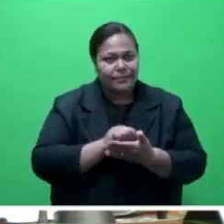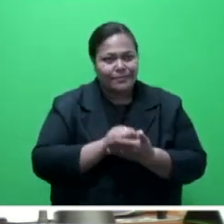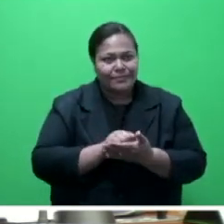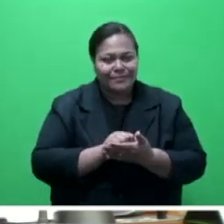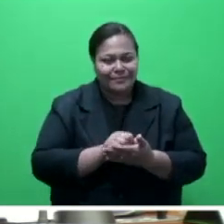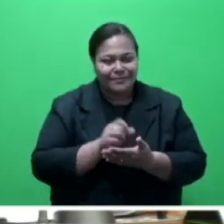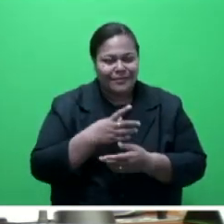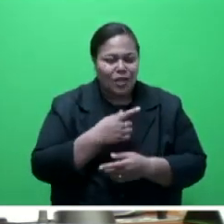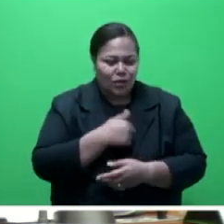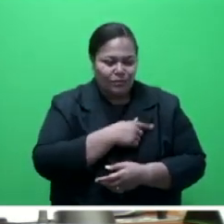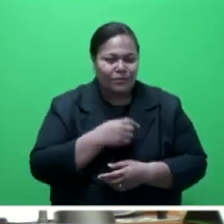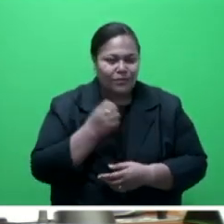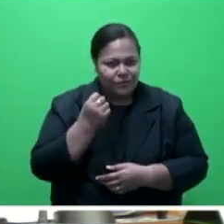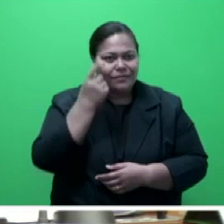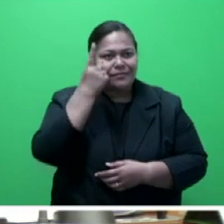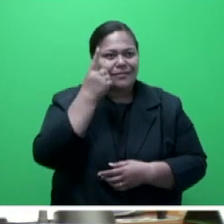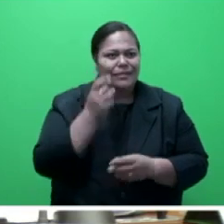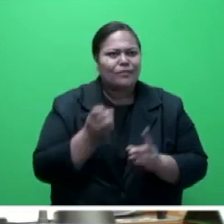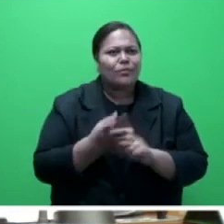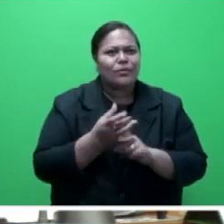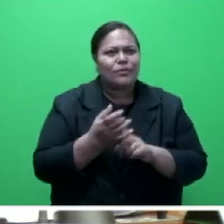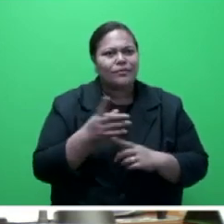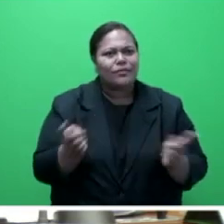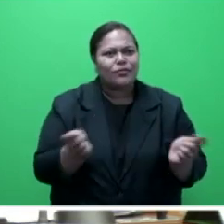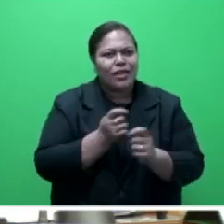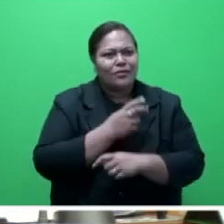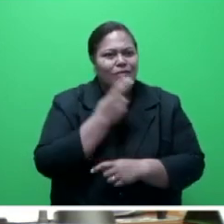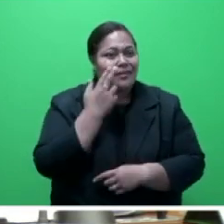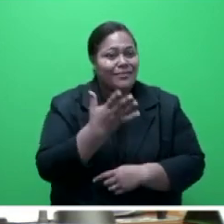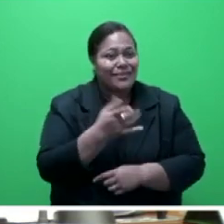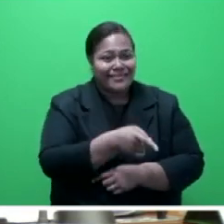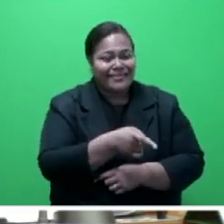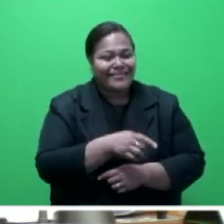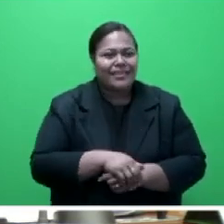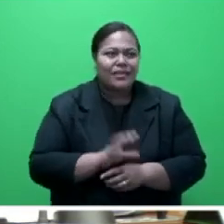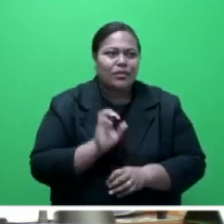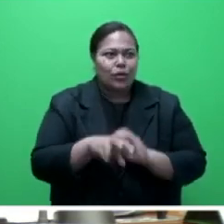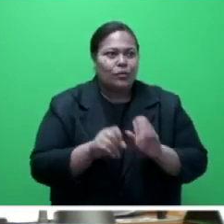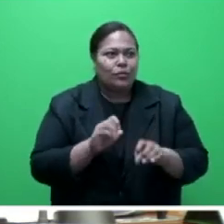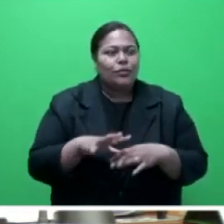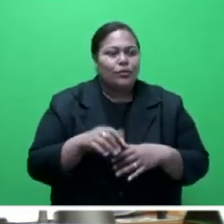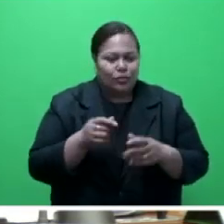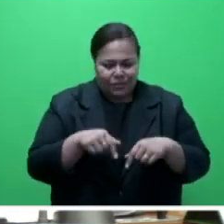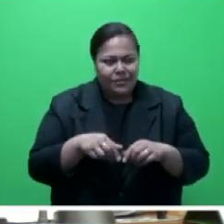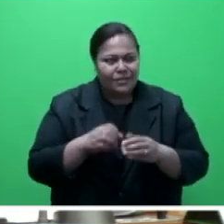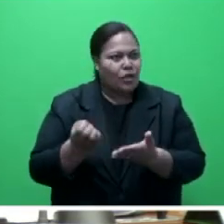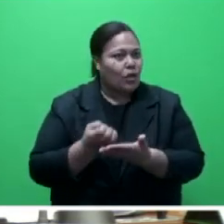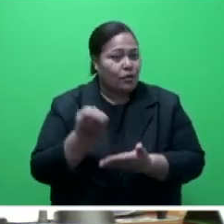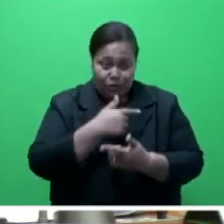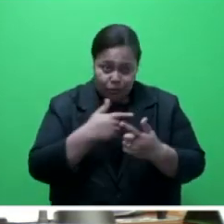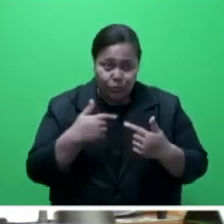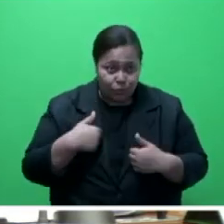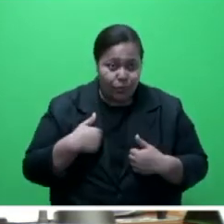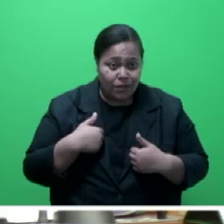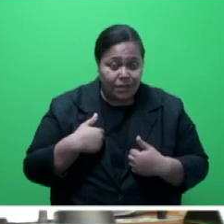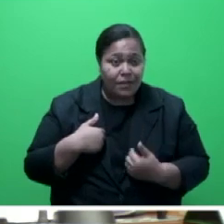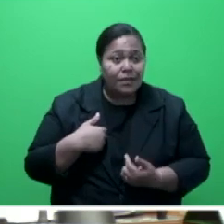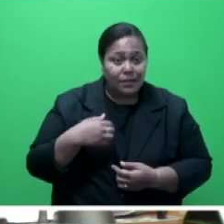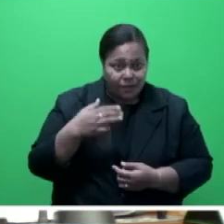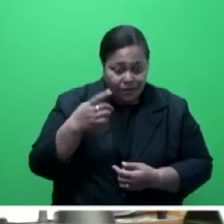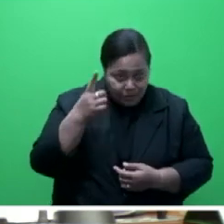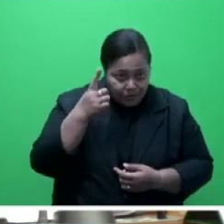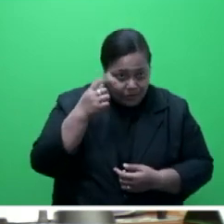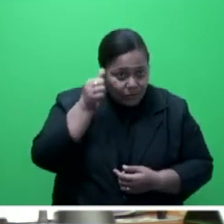the importance of Fiji's biodiversity and its contribution to the national social security economy. We are mindful, Mr Speaker says,